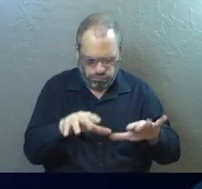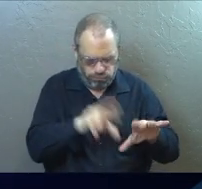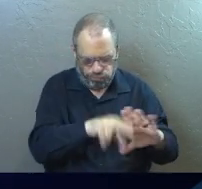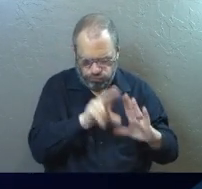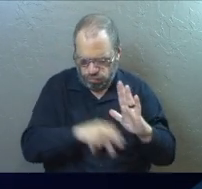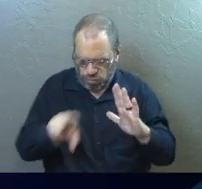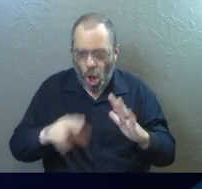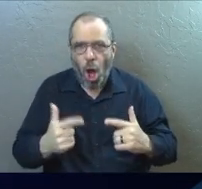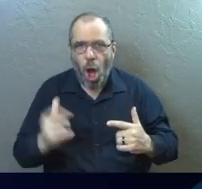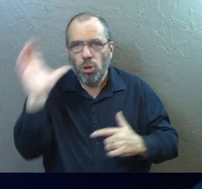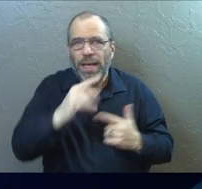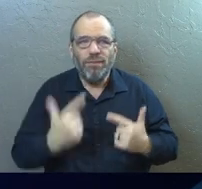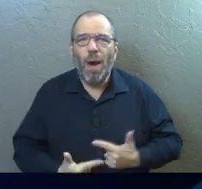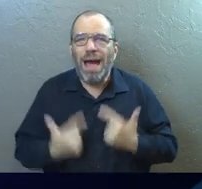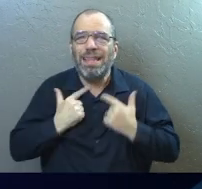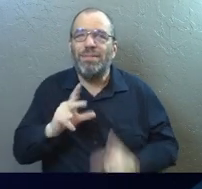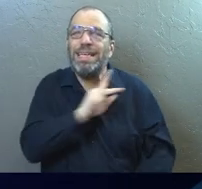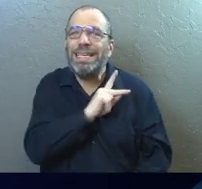for a living king?